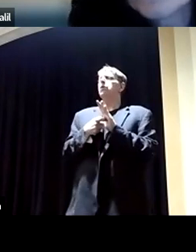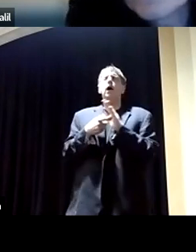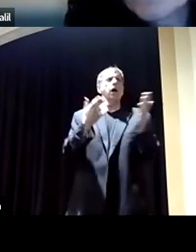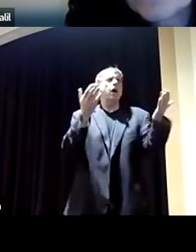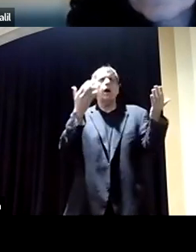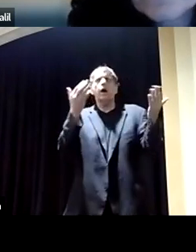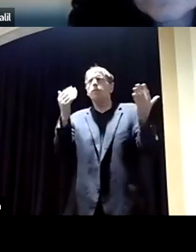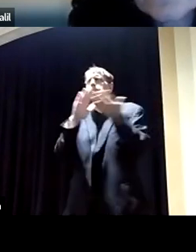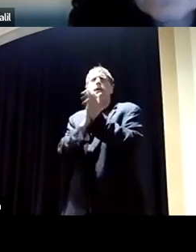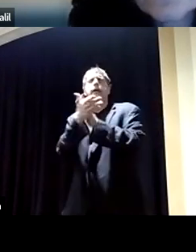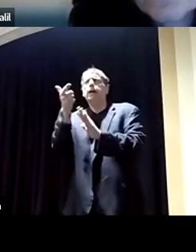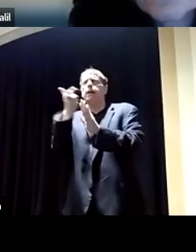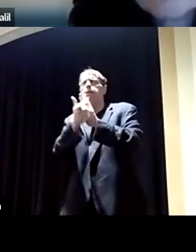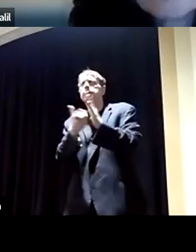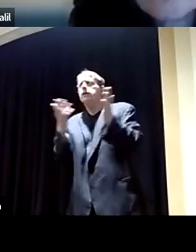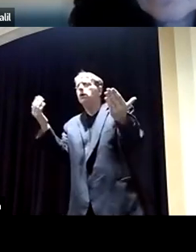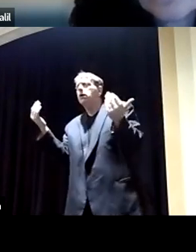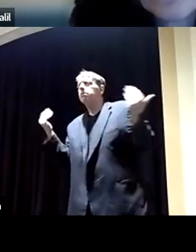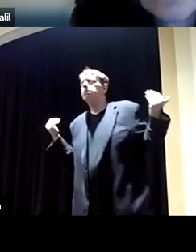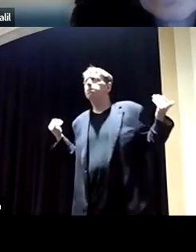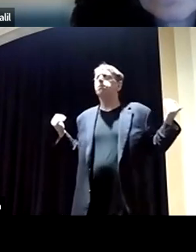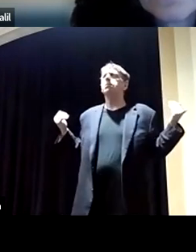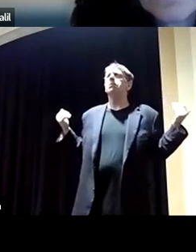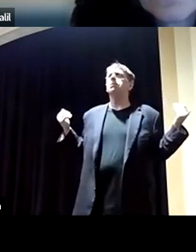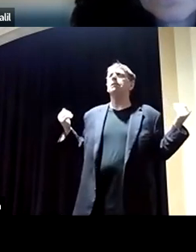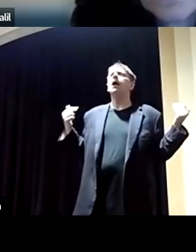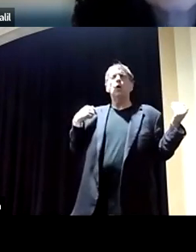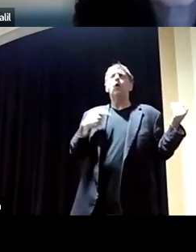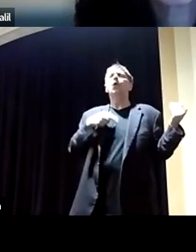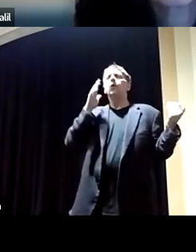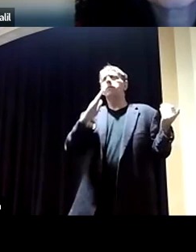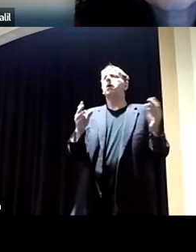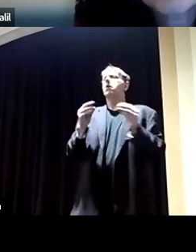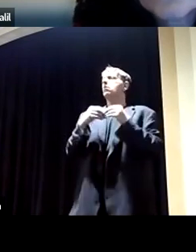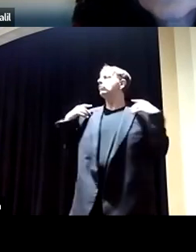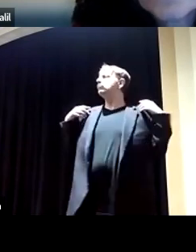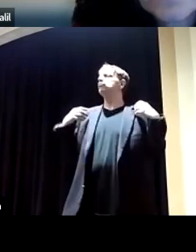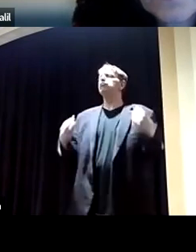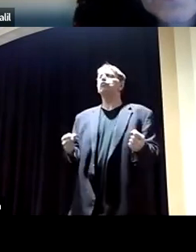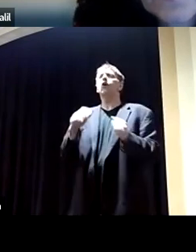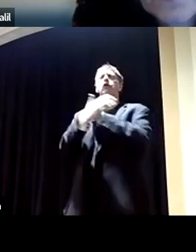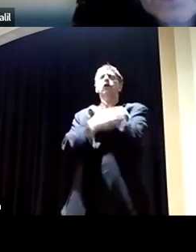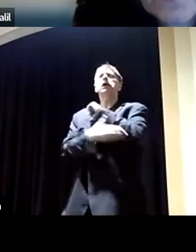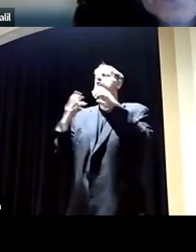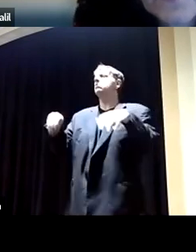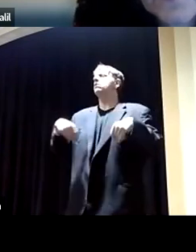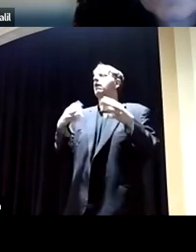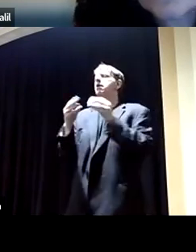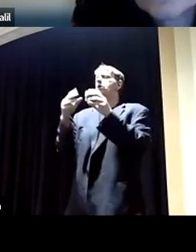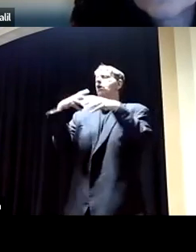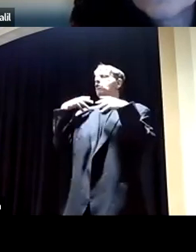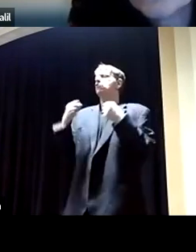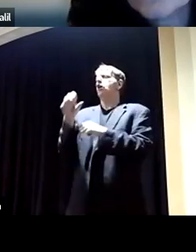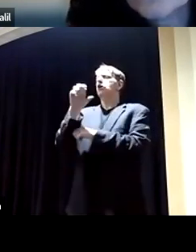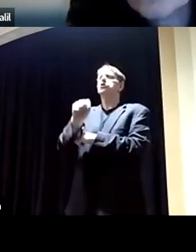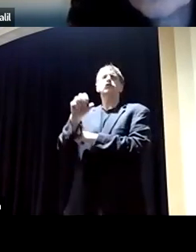allow them to you know live and produce. We will be a stronger economy, we'll have stronger Social Security and Medicare programs, and obviously it's much more